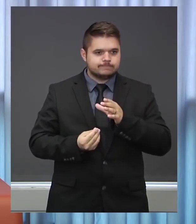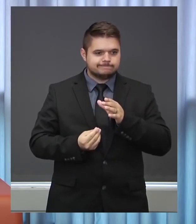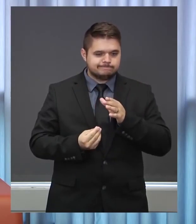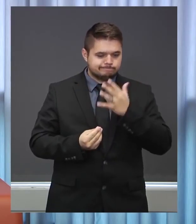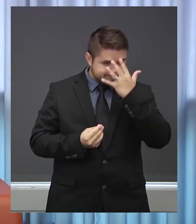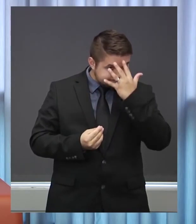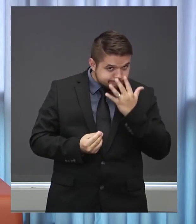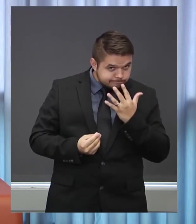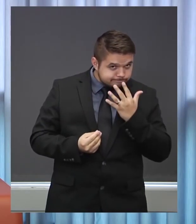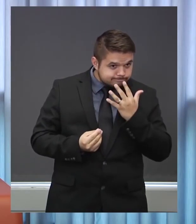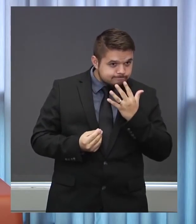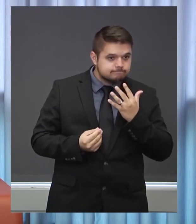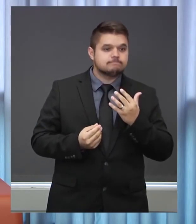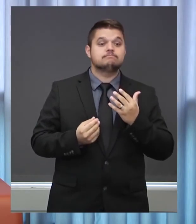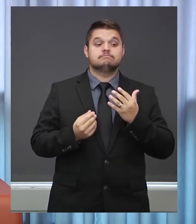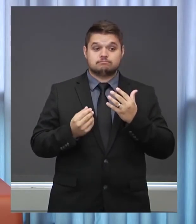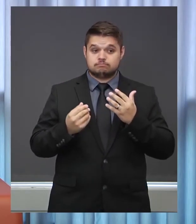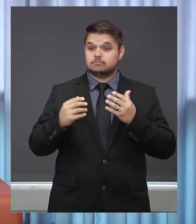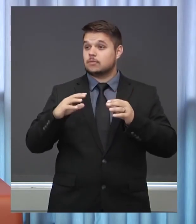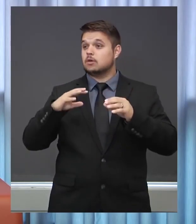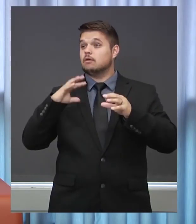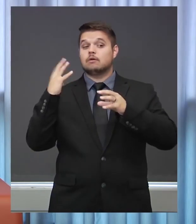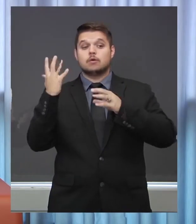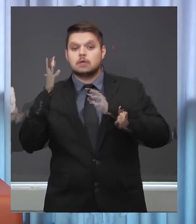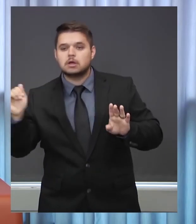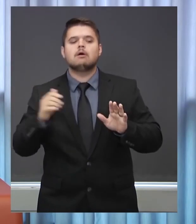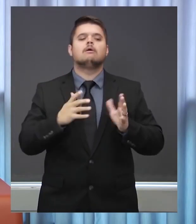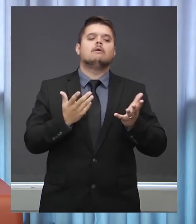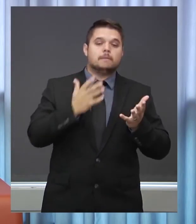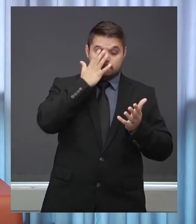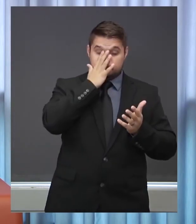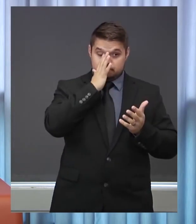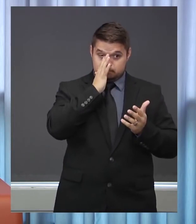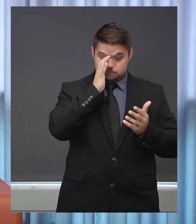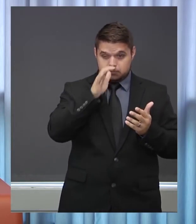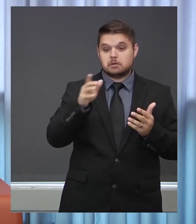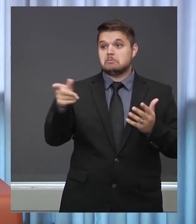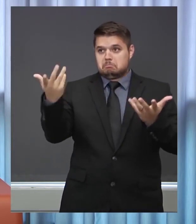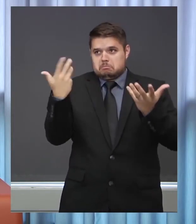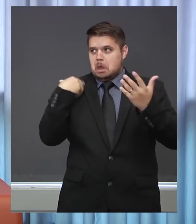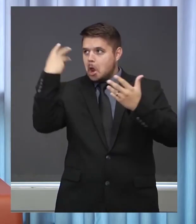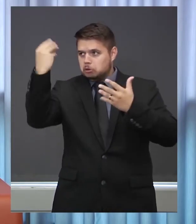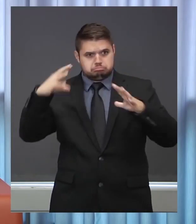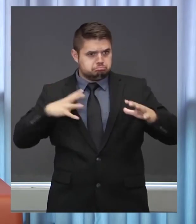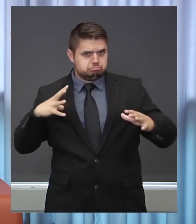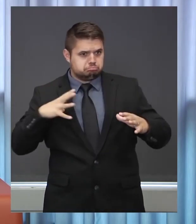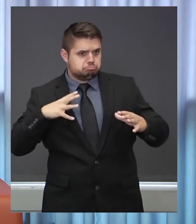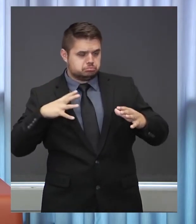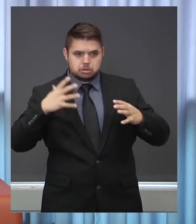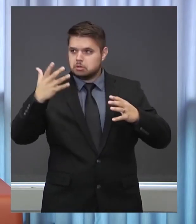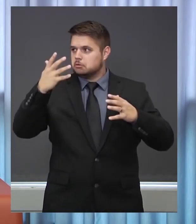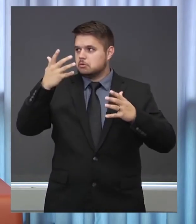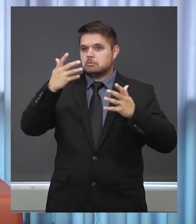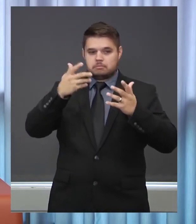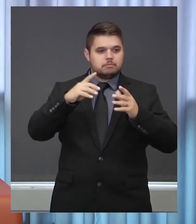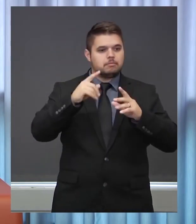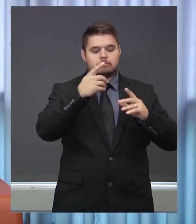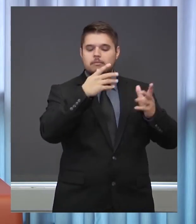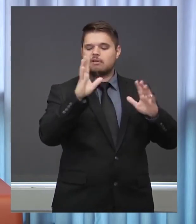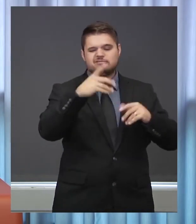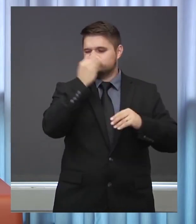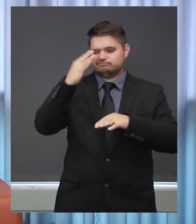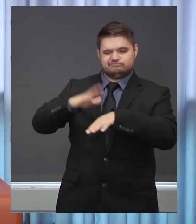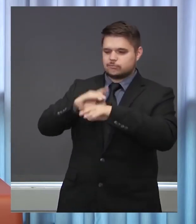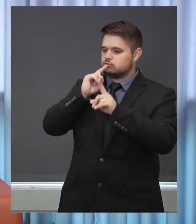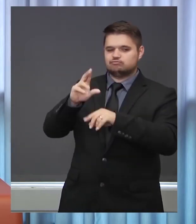for COVID-19-related deaths to 608. Trick-or-treating is high risk because kids tend to get excited, which can lead to